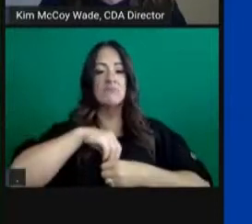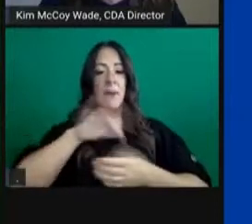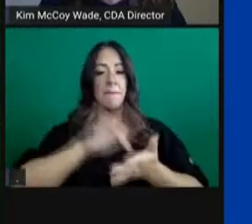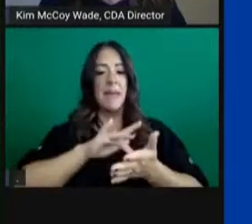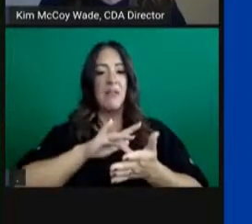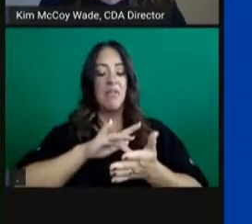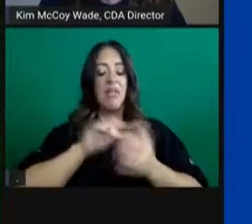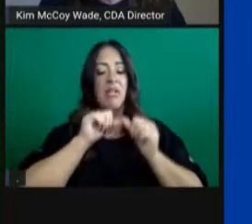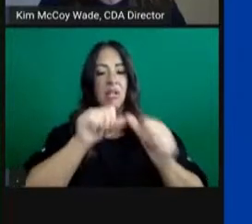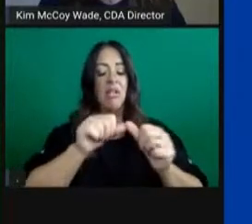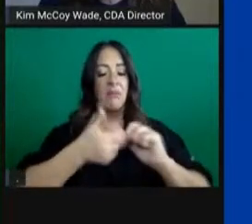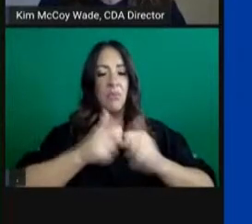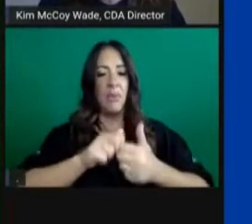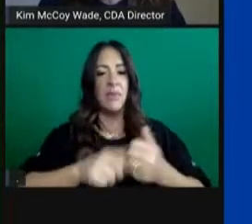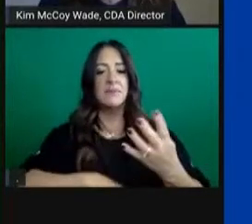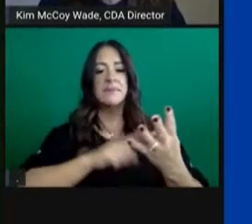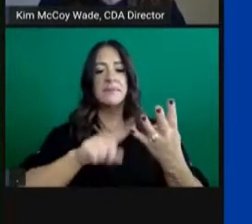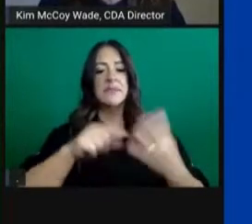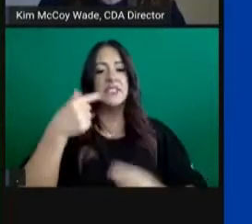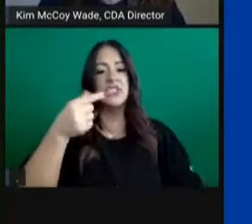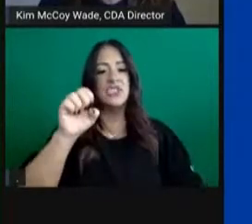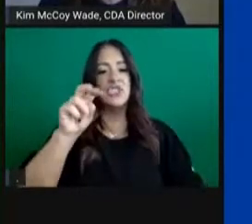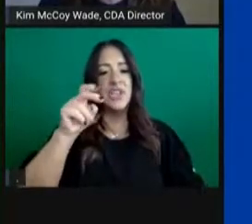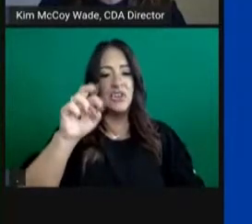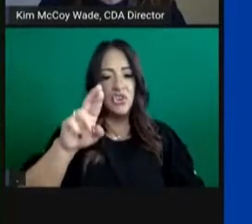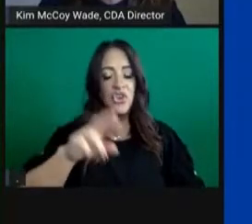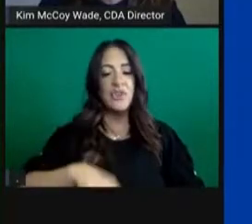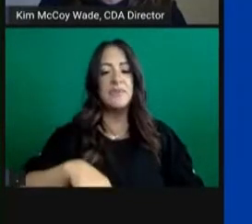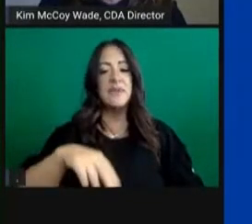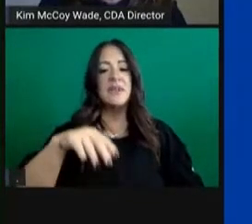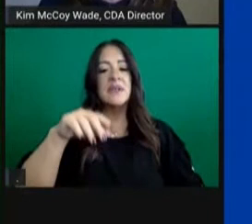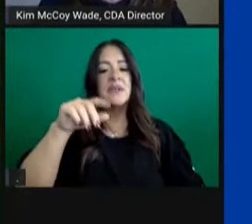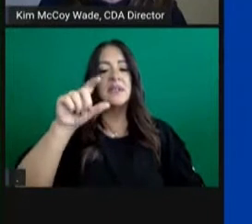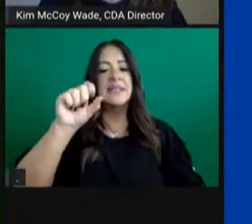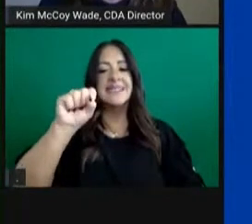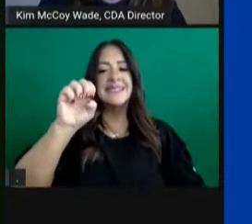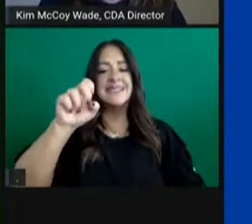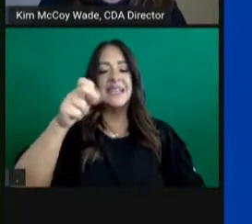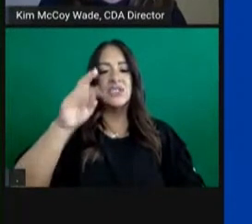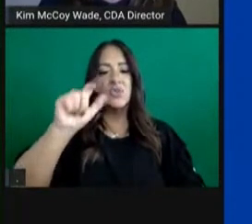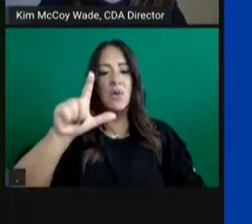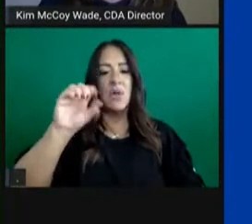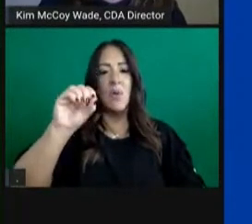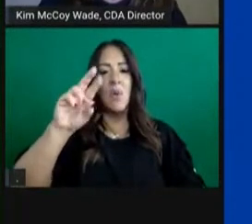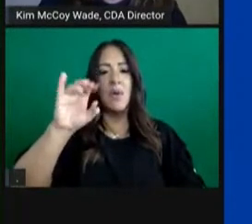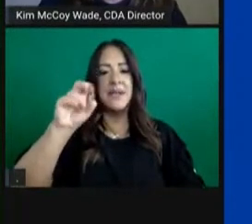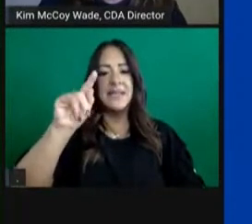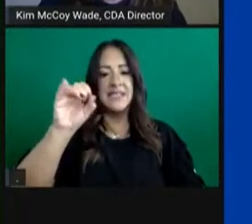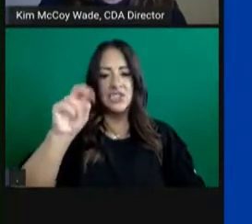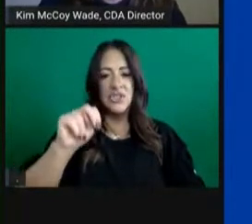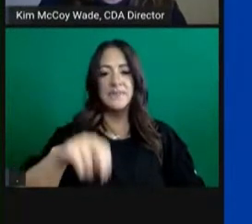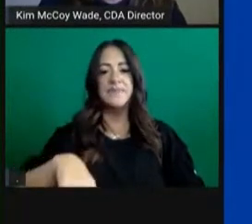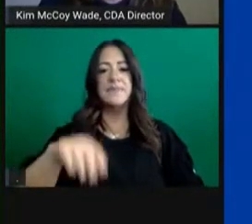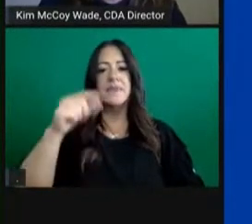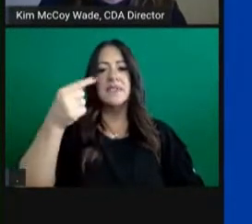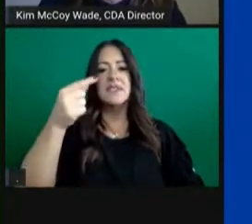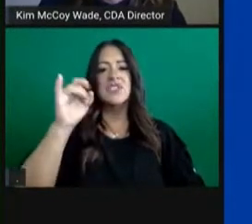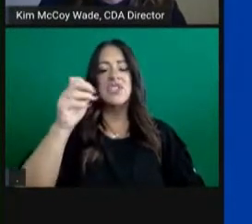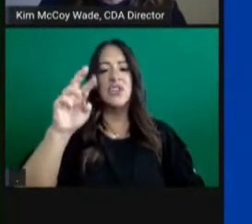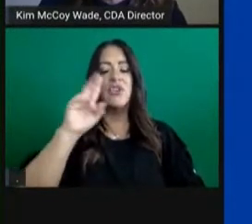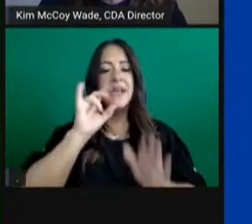gender, sexual orientation, gender identity, ethnicity, national origin,